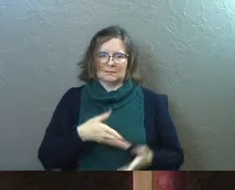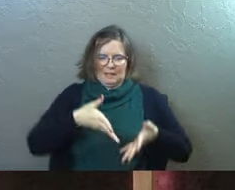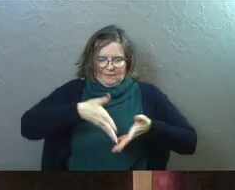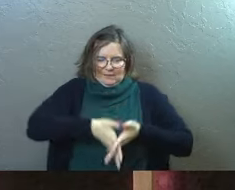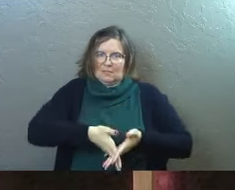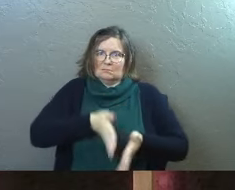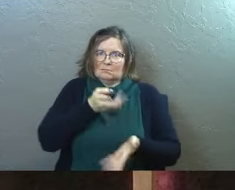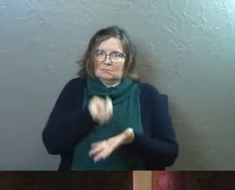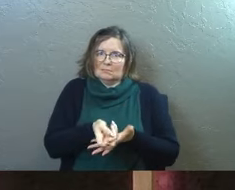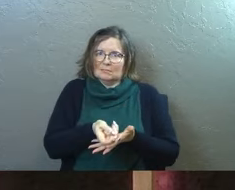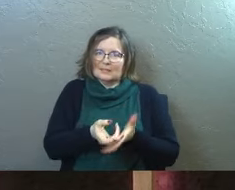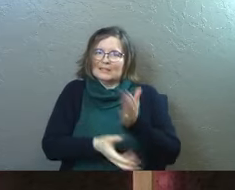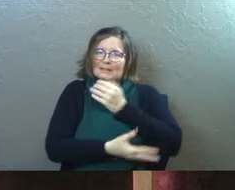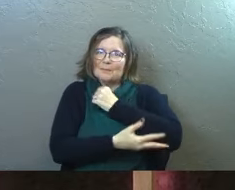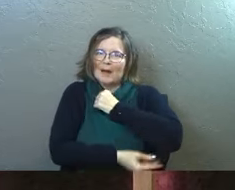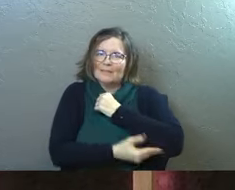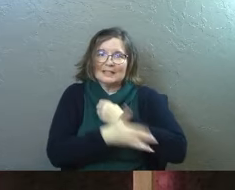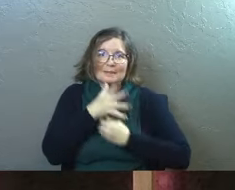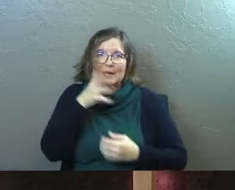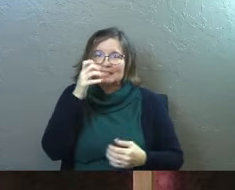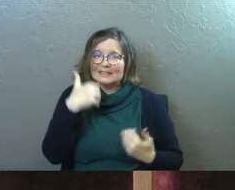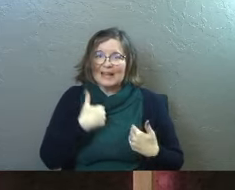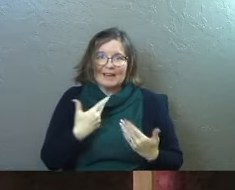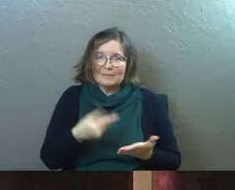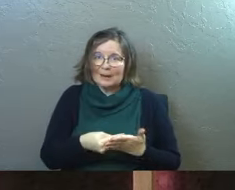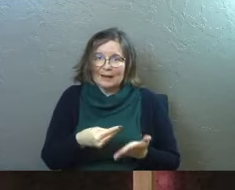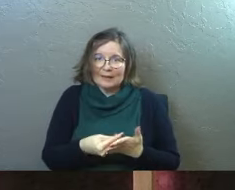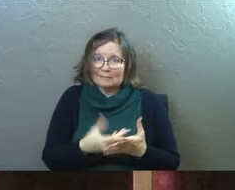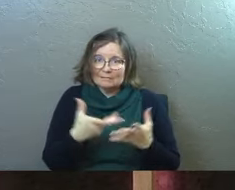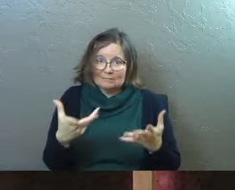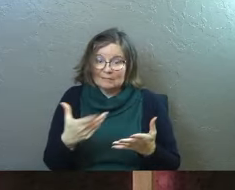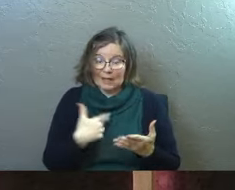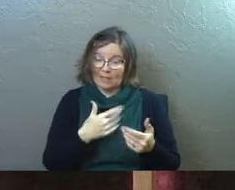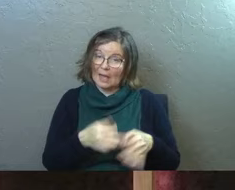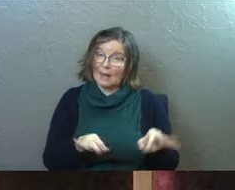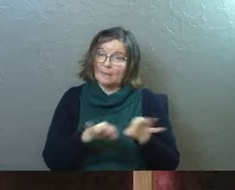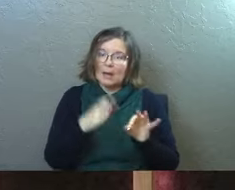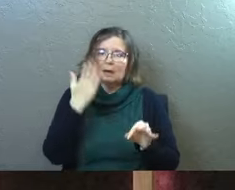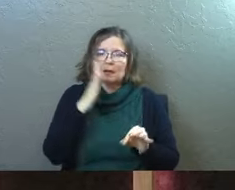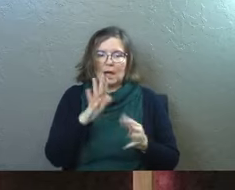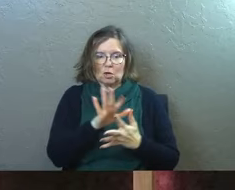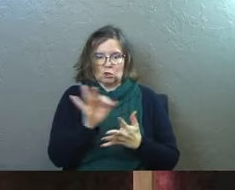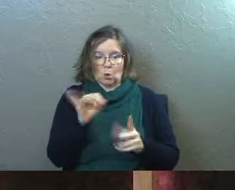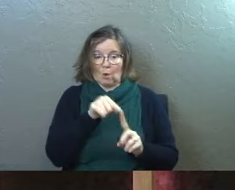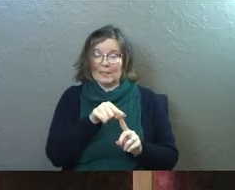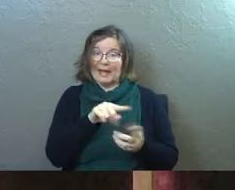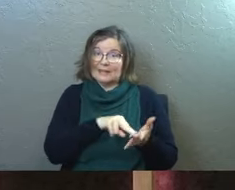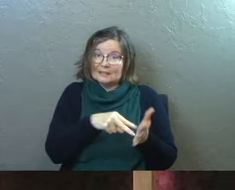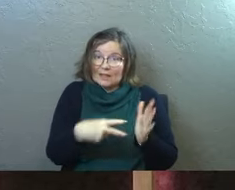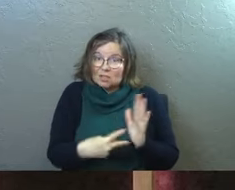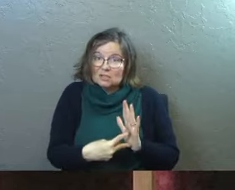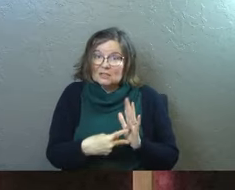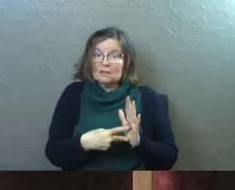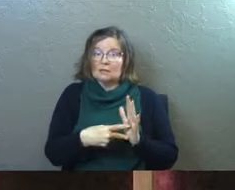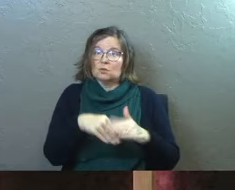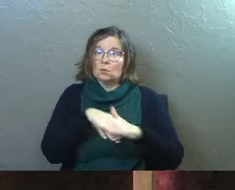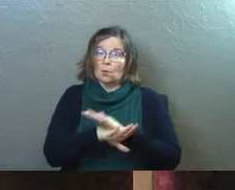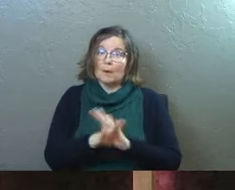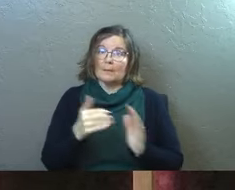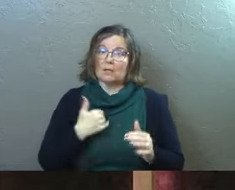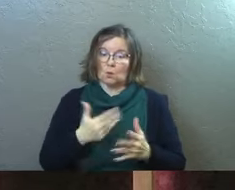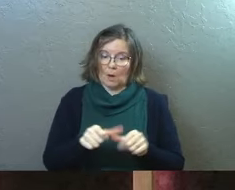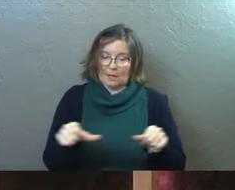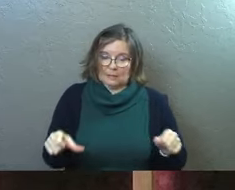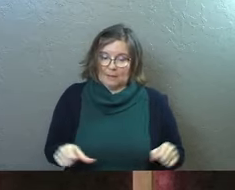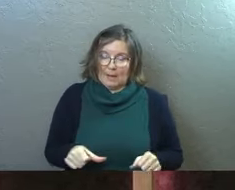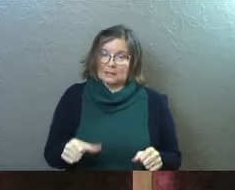trough? He's born into poverty. Uh, his parents didn't have much and that matters. God, God chose that intentionally to come into our